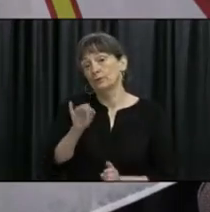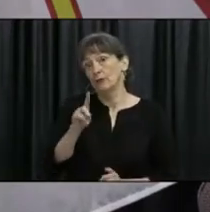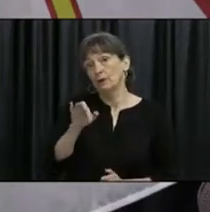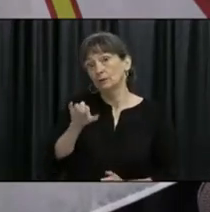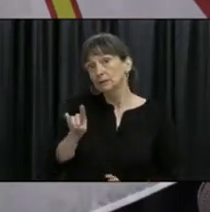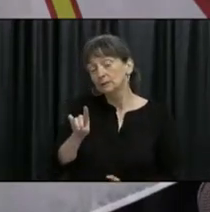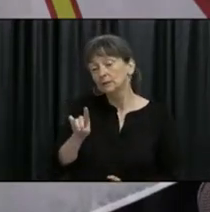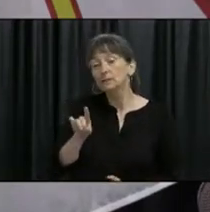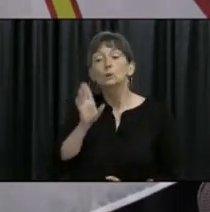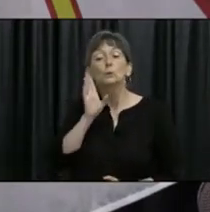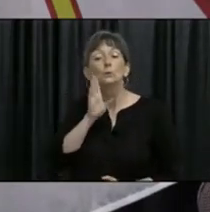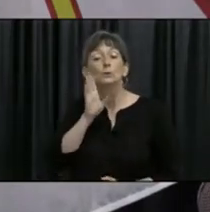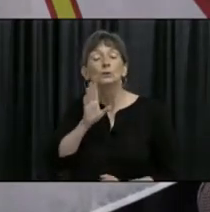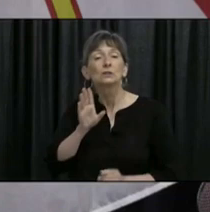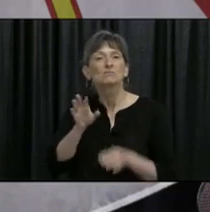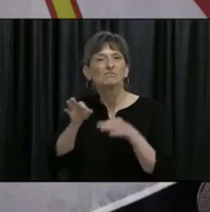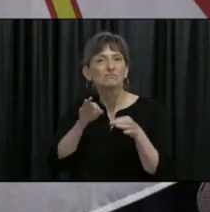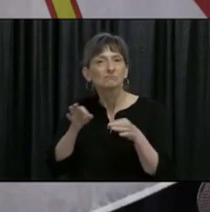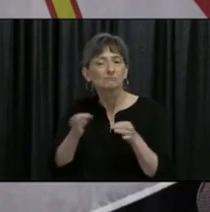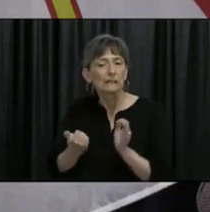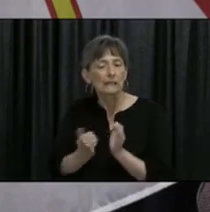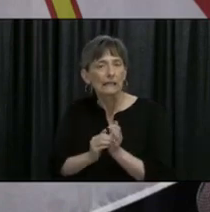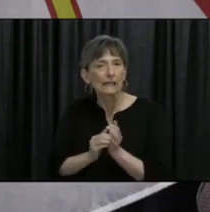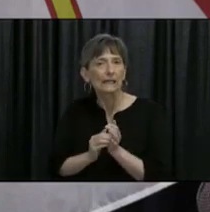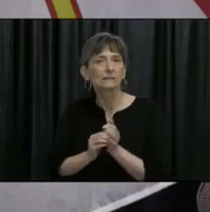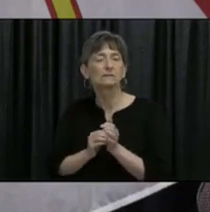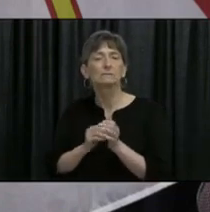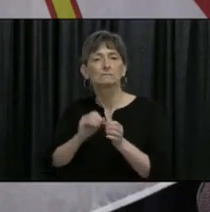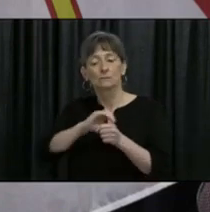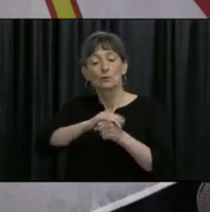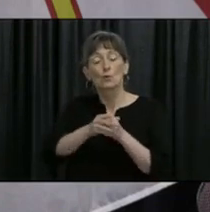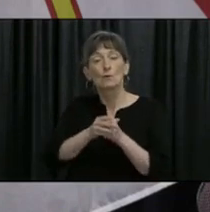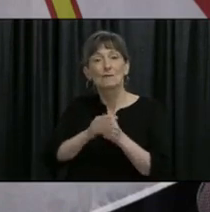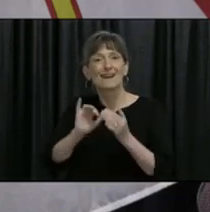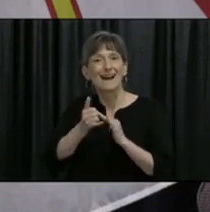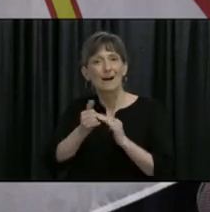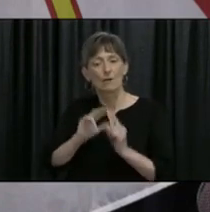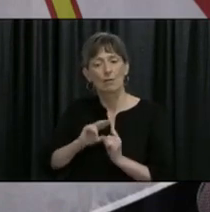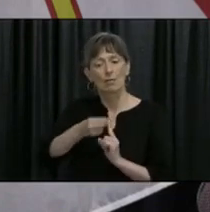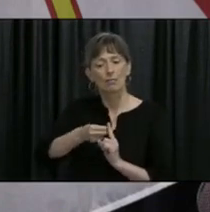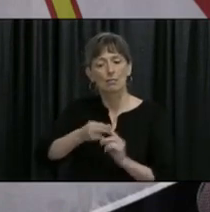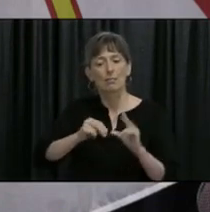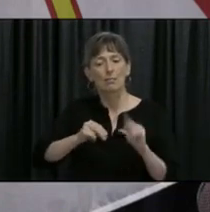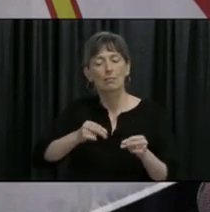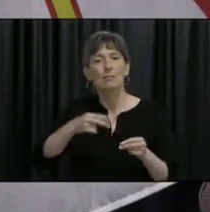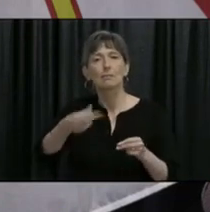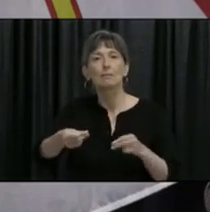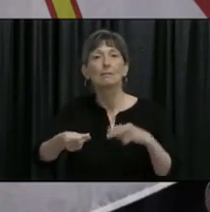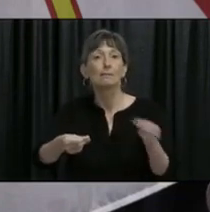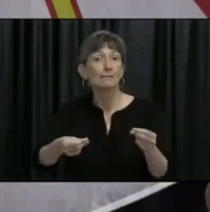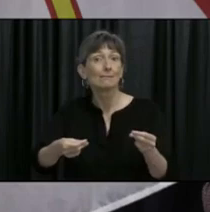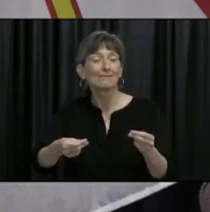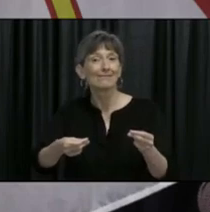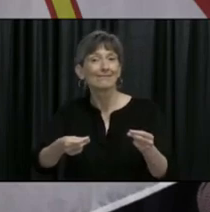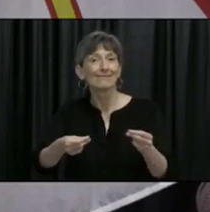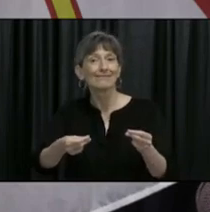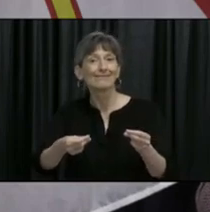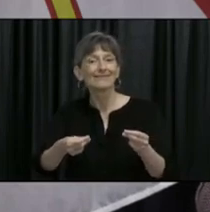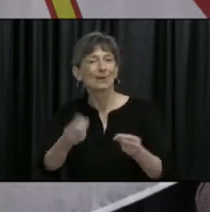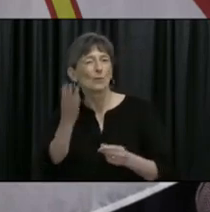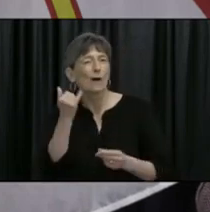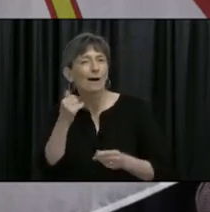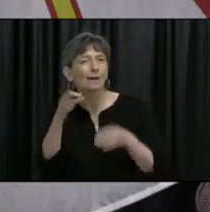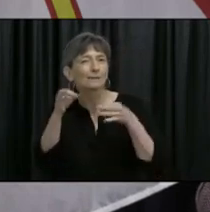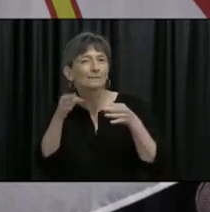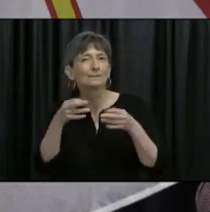COVID virus spreads, even through droplets, which is one of the reasons why it was recommended that we continue to wear a